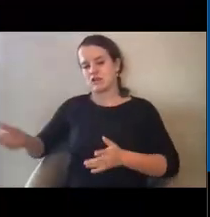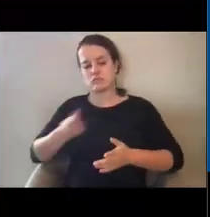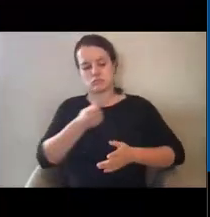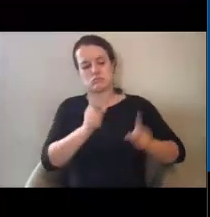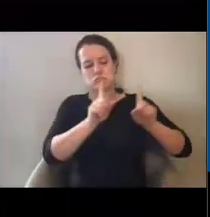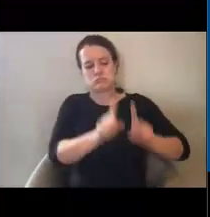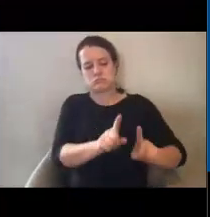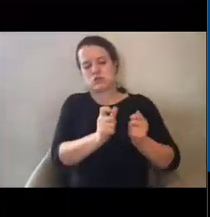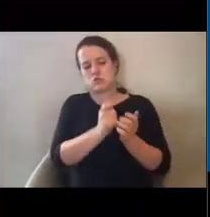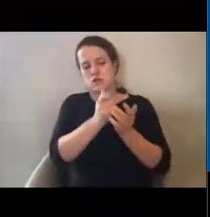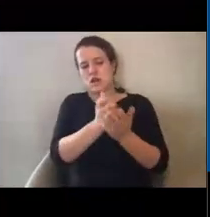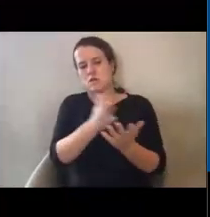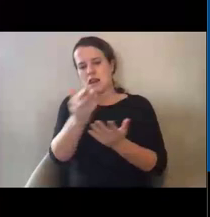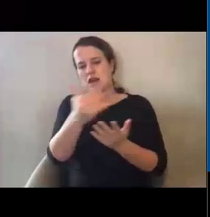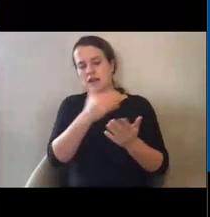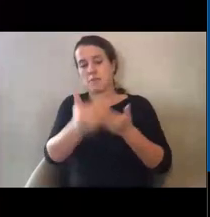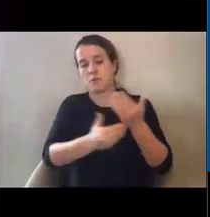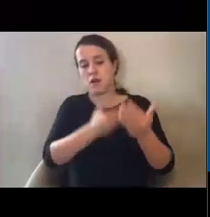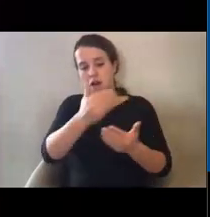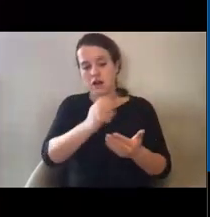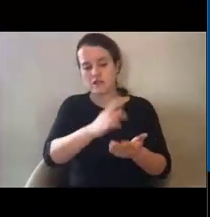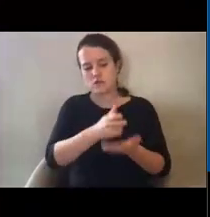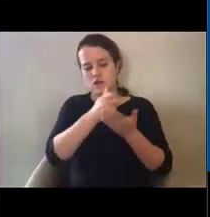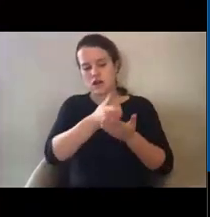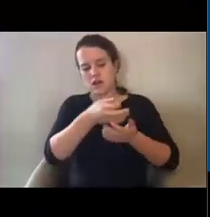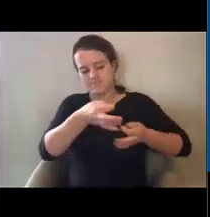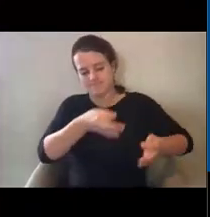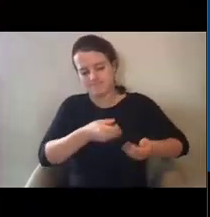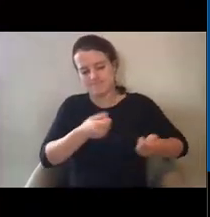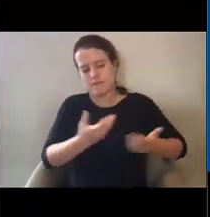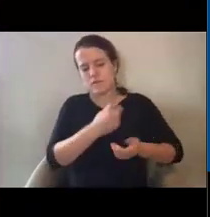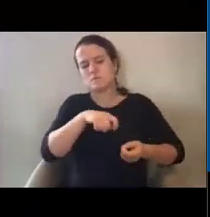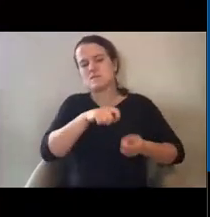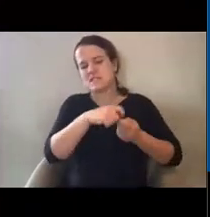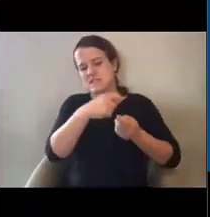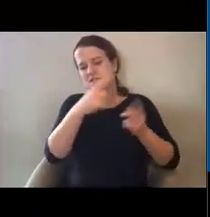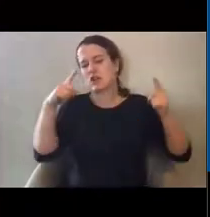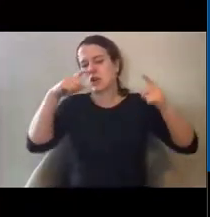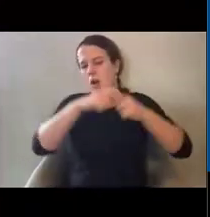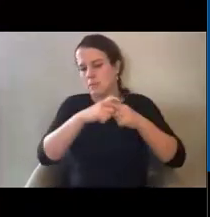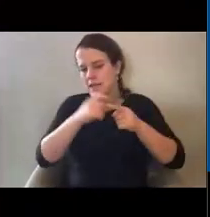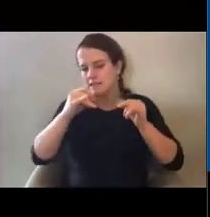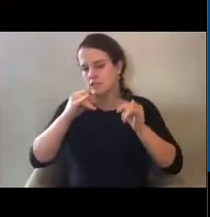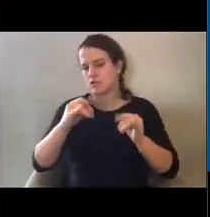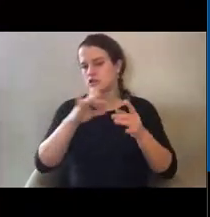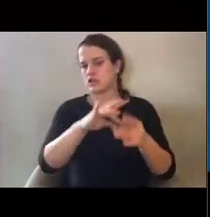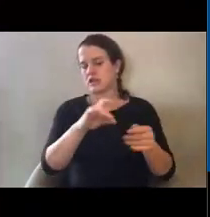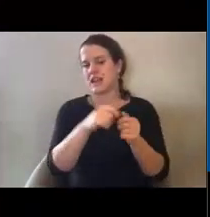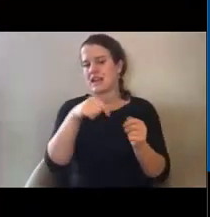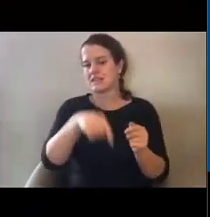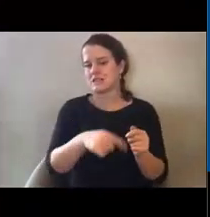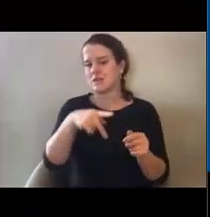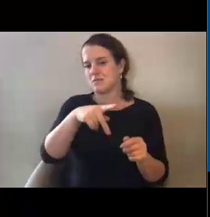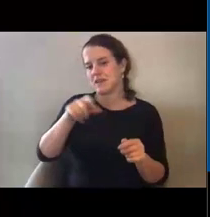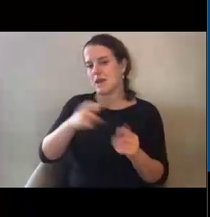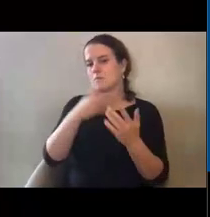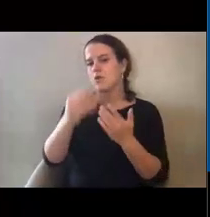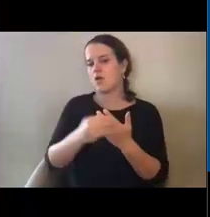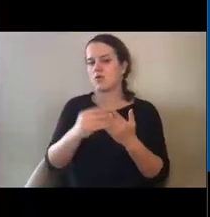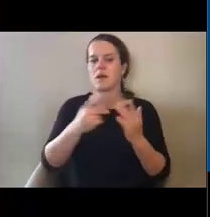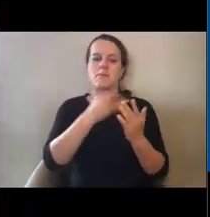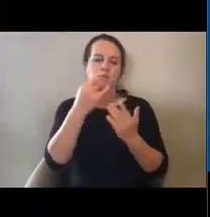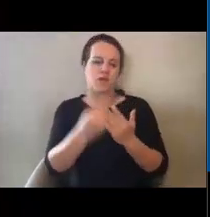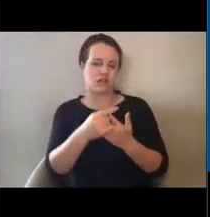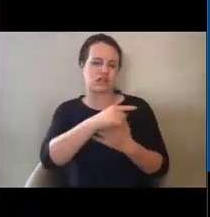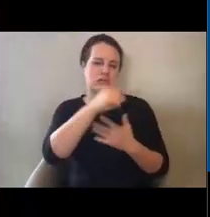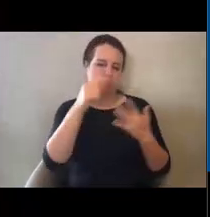the process or to help walk through particularly complex assignments or projects and claims.